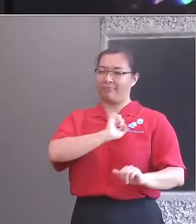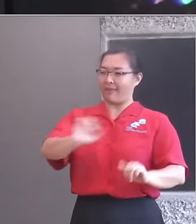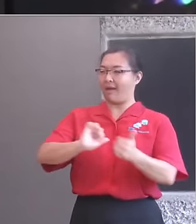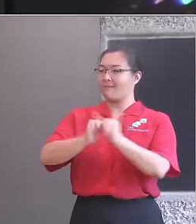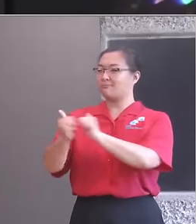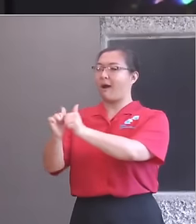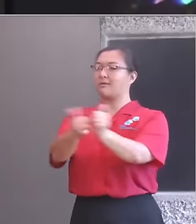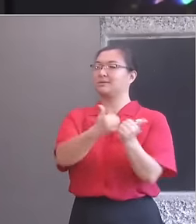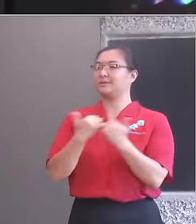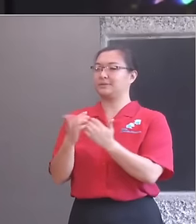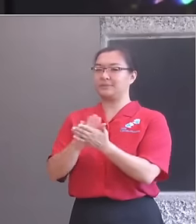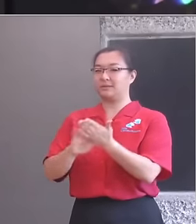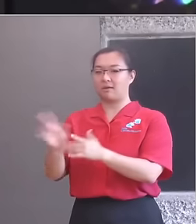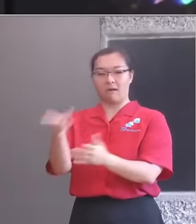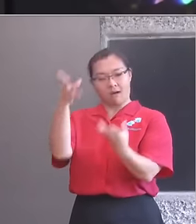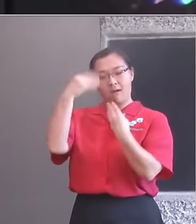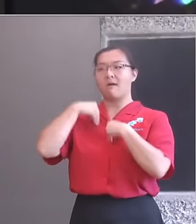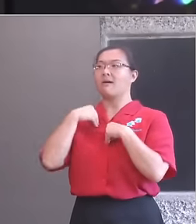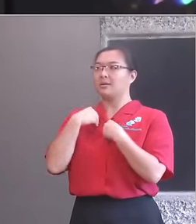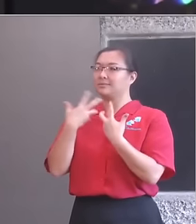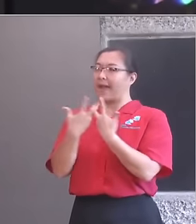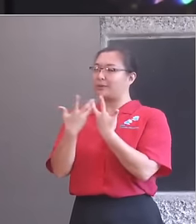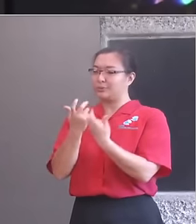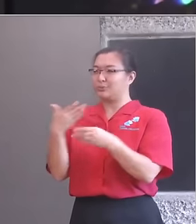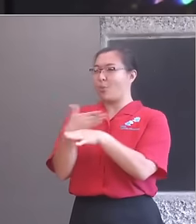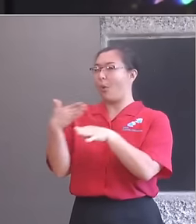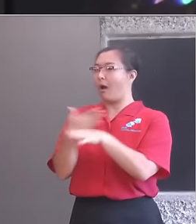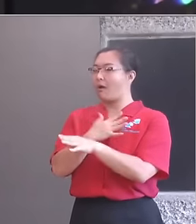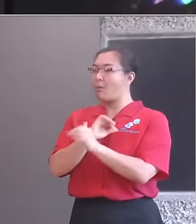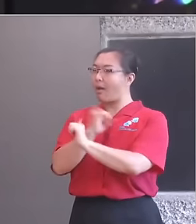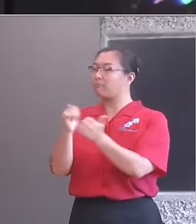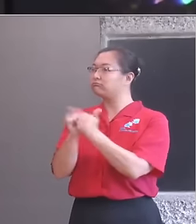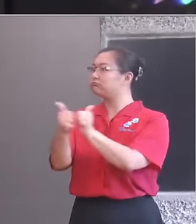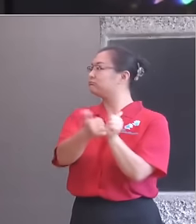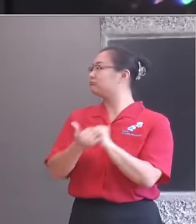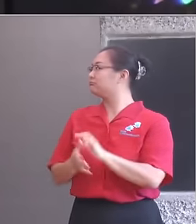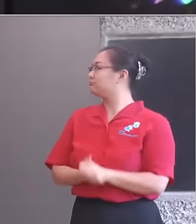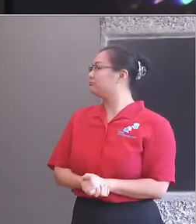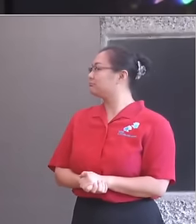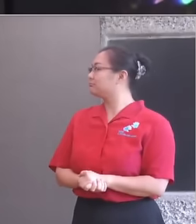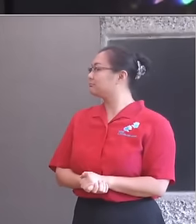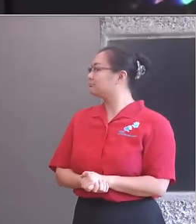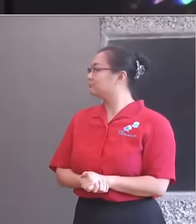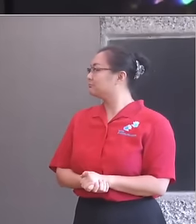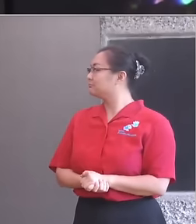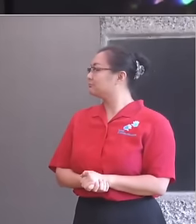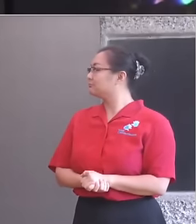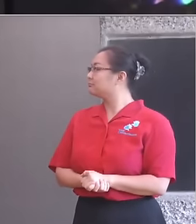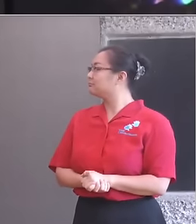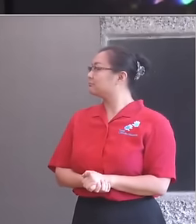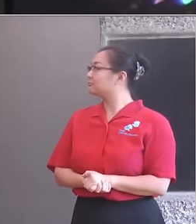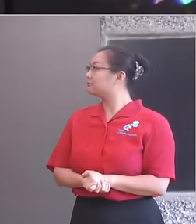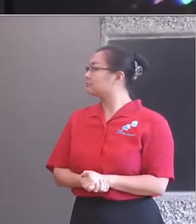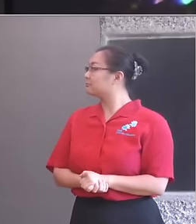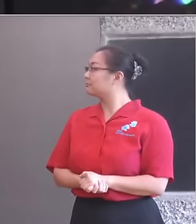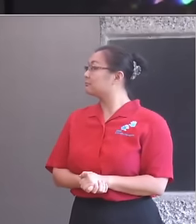intelligence. We're also pleased at the progress of emerging partnerships, such as that in Blackpool, which has developed a